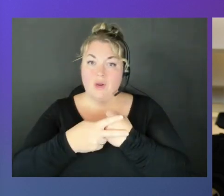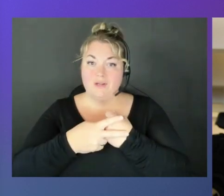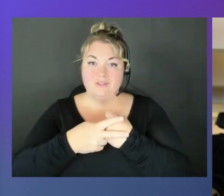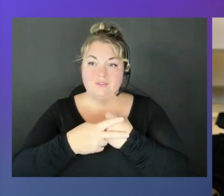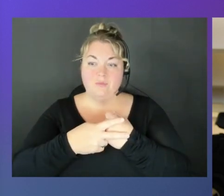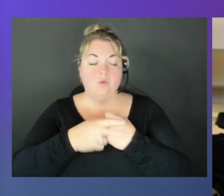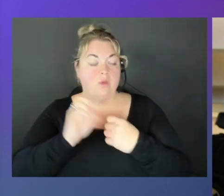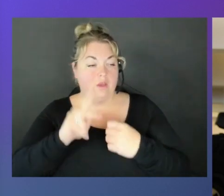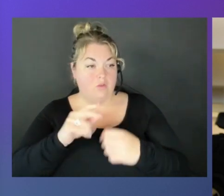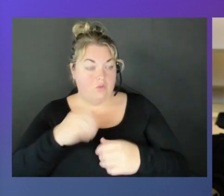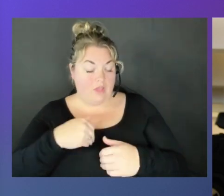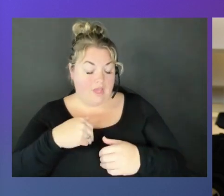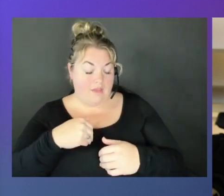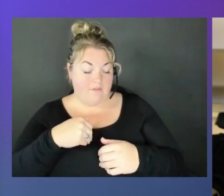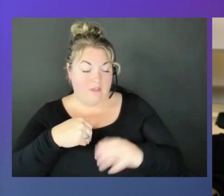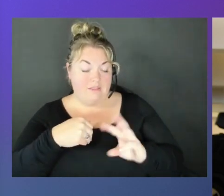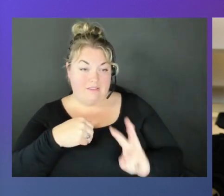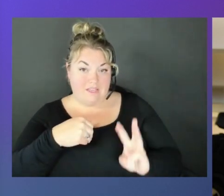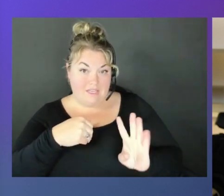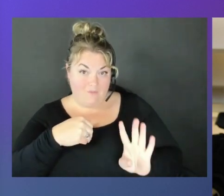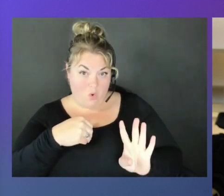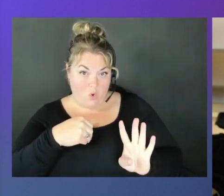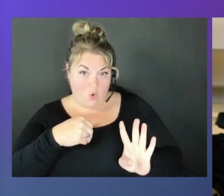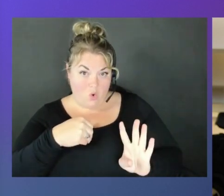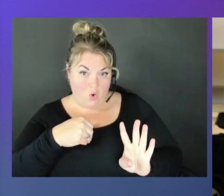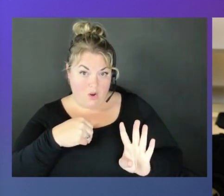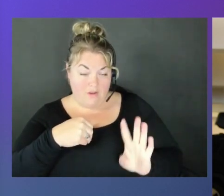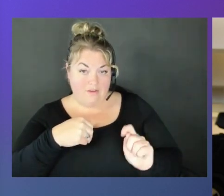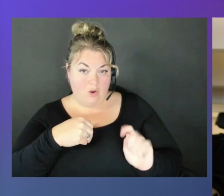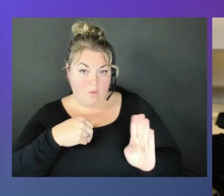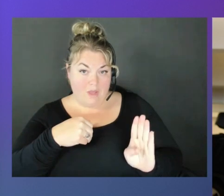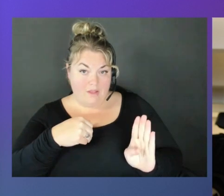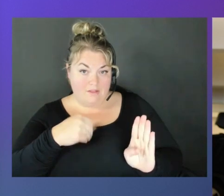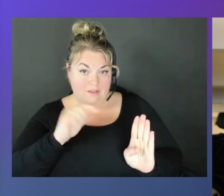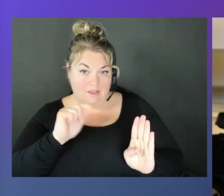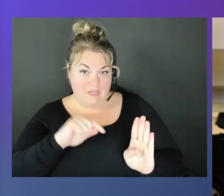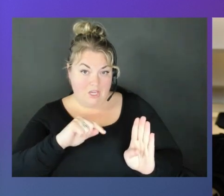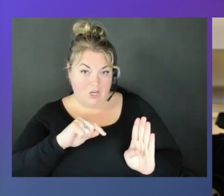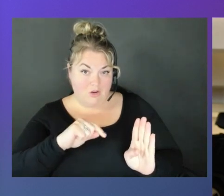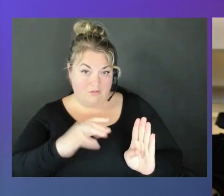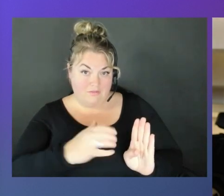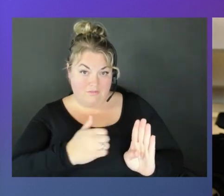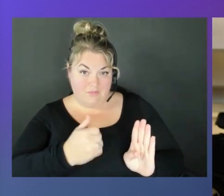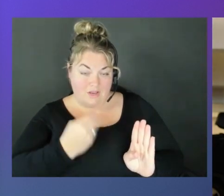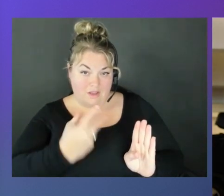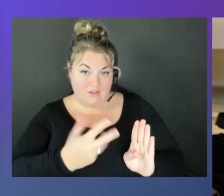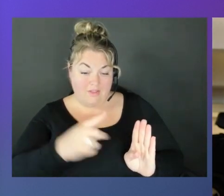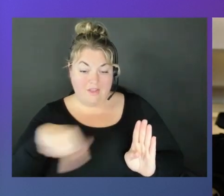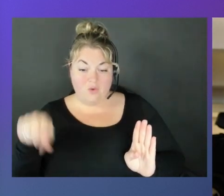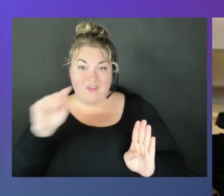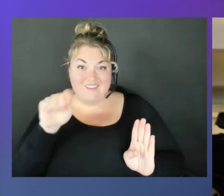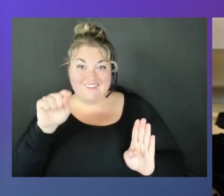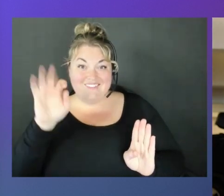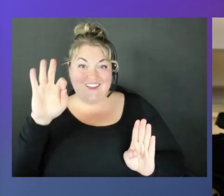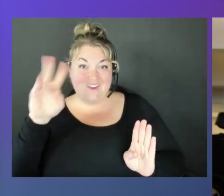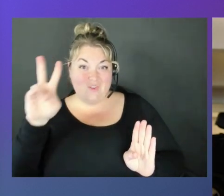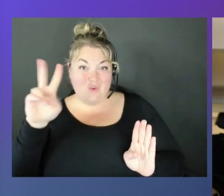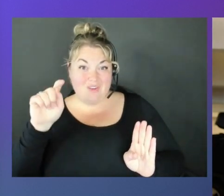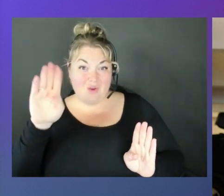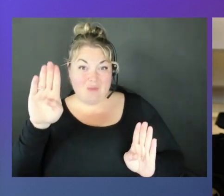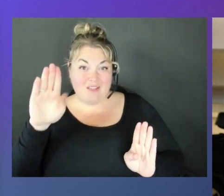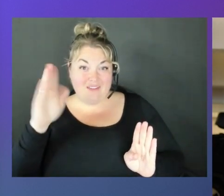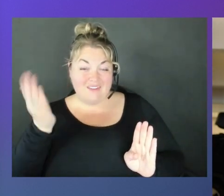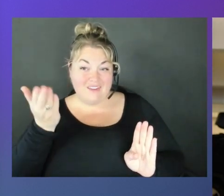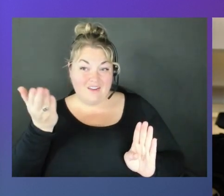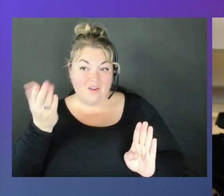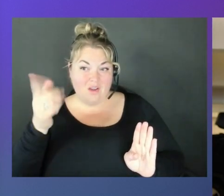64 terabytes here of data collected. Then you have 92 terabytes here. And I see